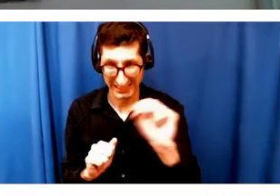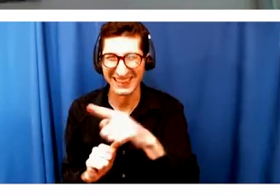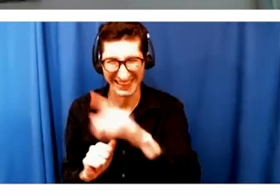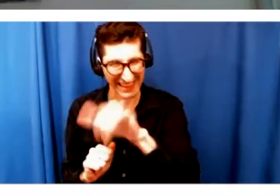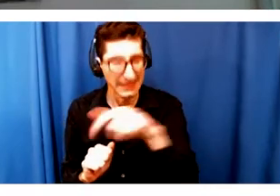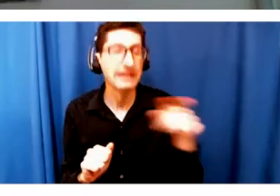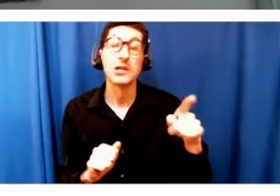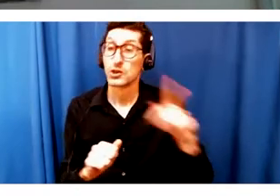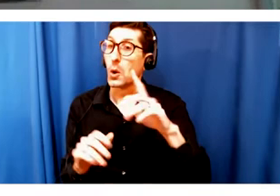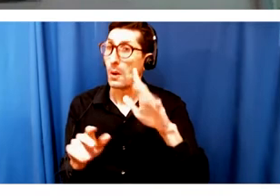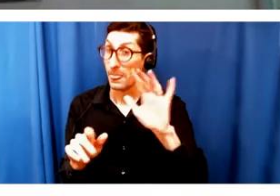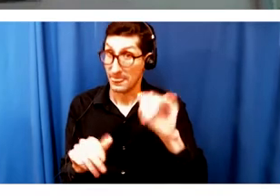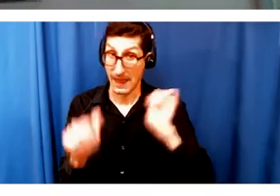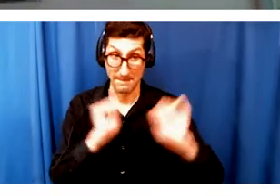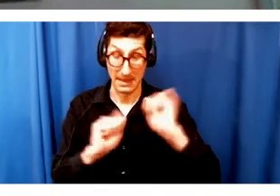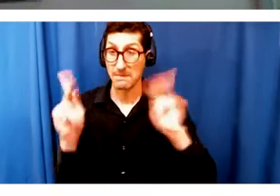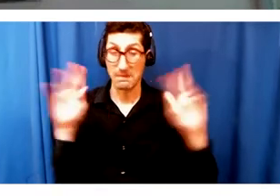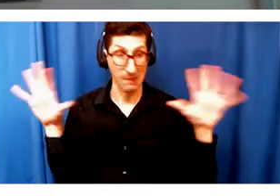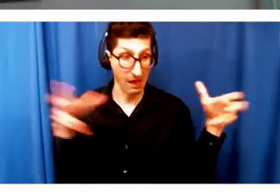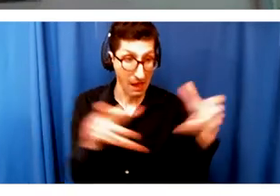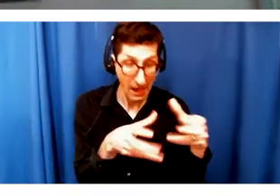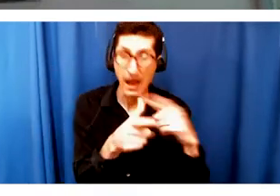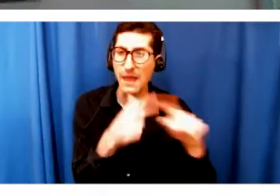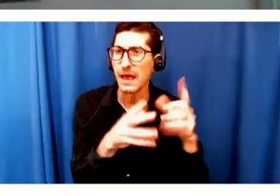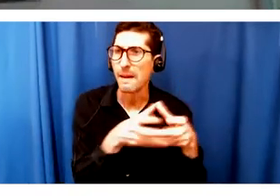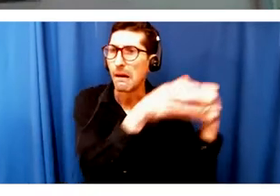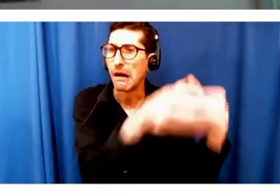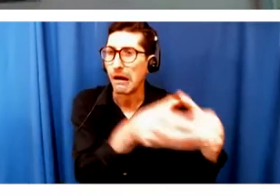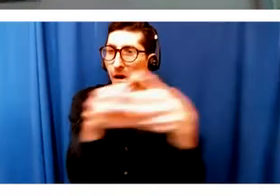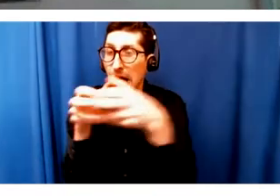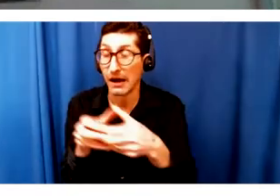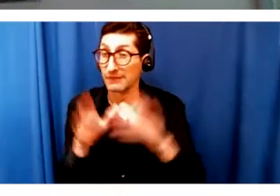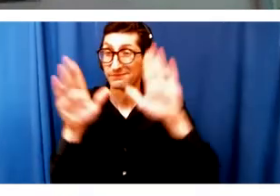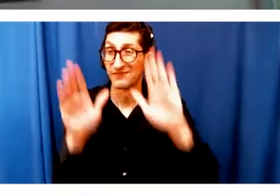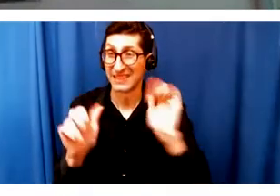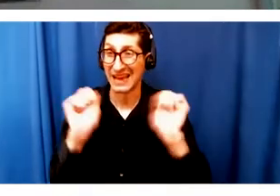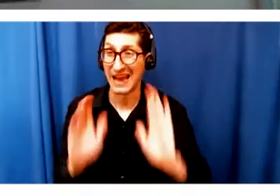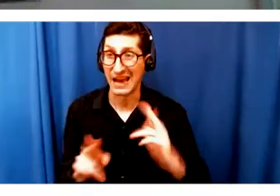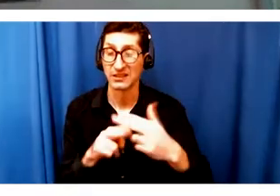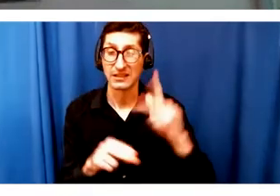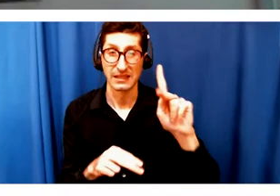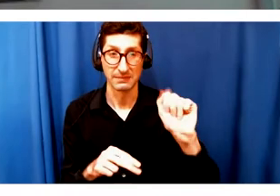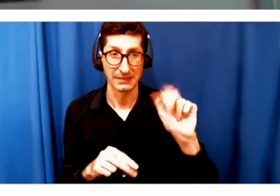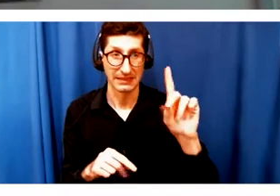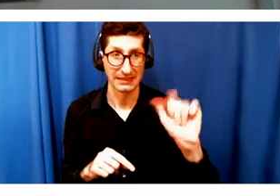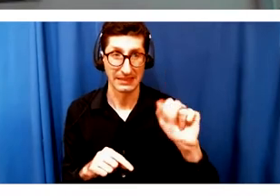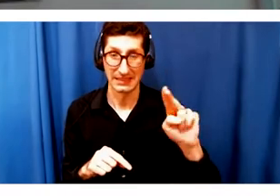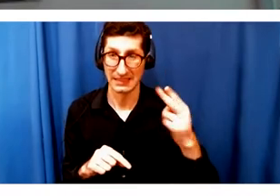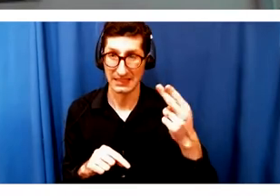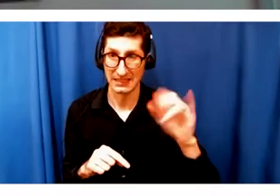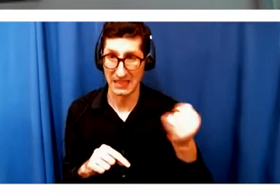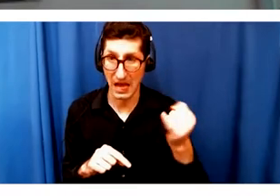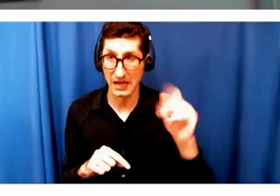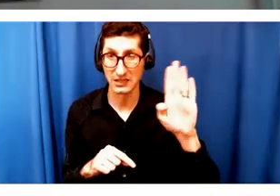and they will have this fantastic actor, Kadaj Bennett, take them around to various places in Watertown.